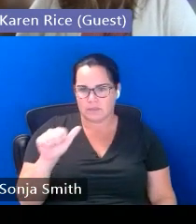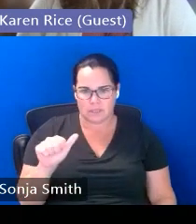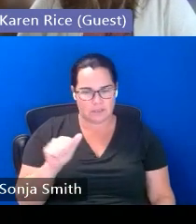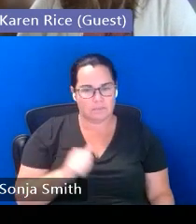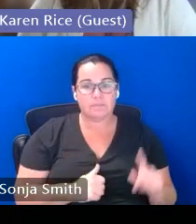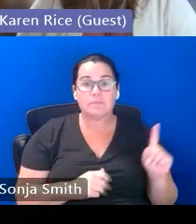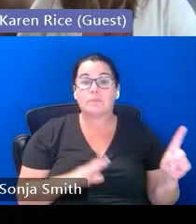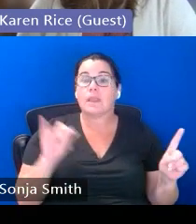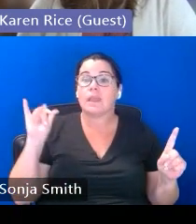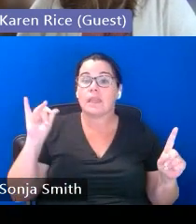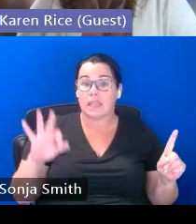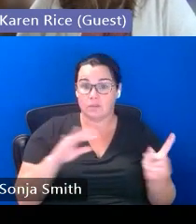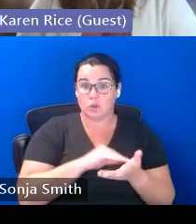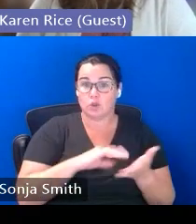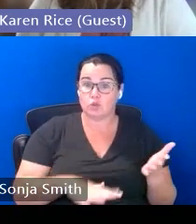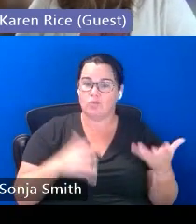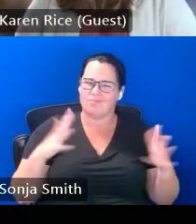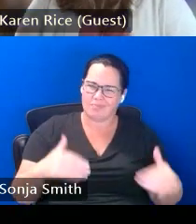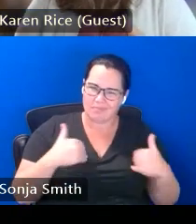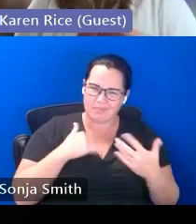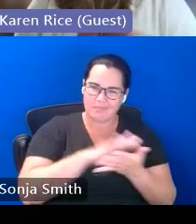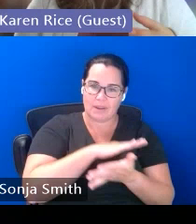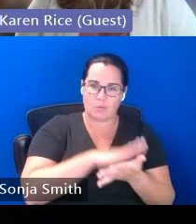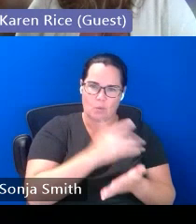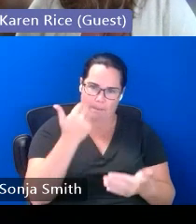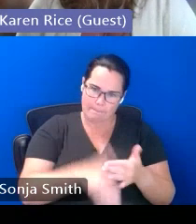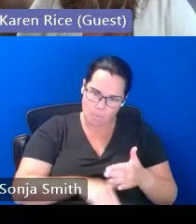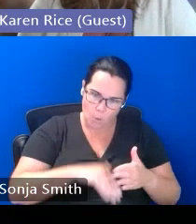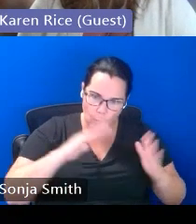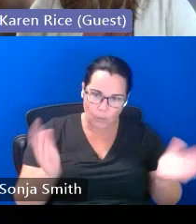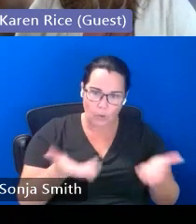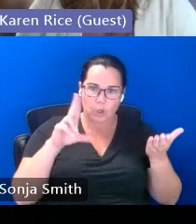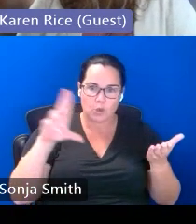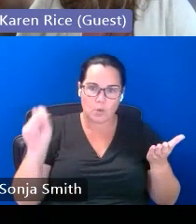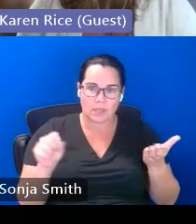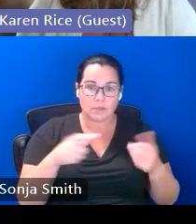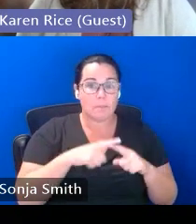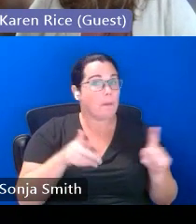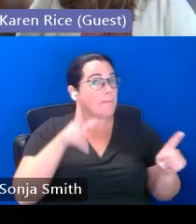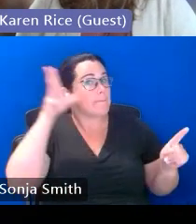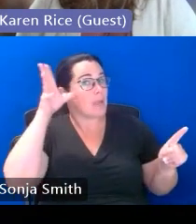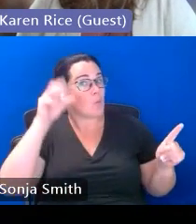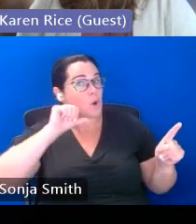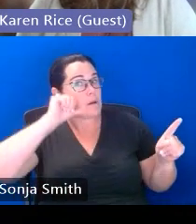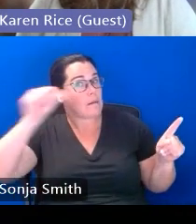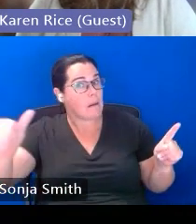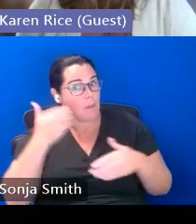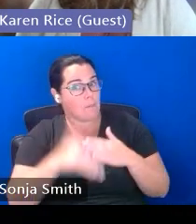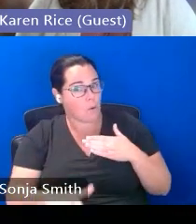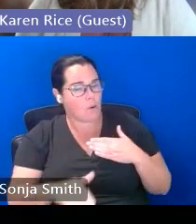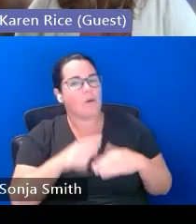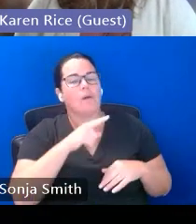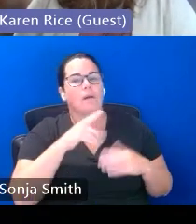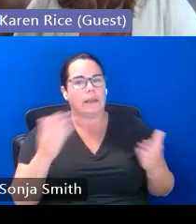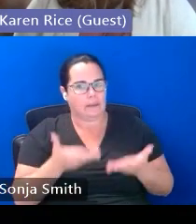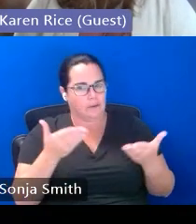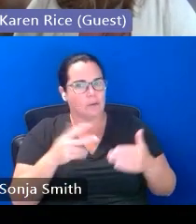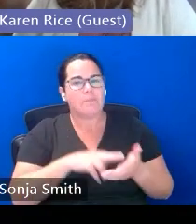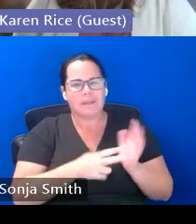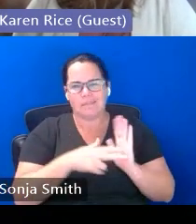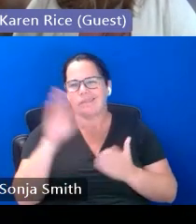documented if a student was born in the us but their parents were not they can still complete that fafsa application